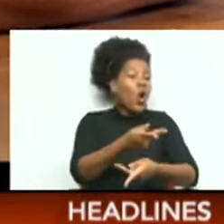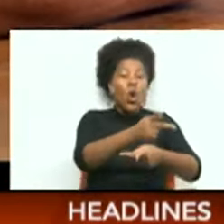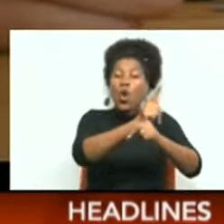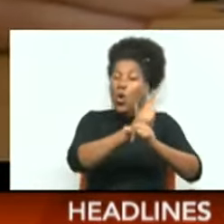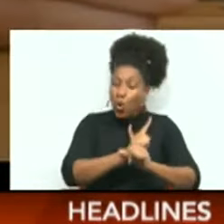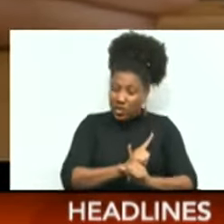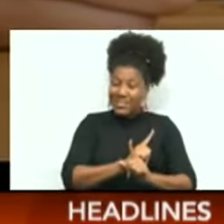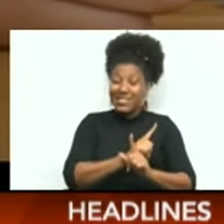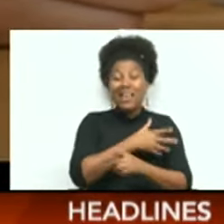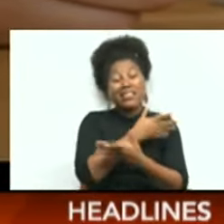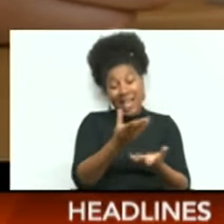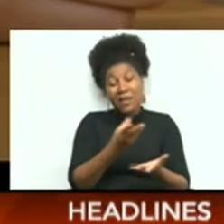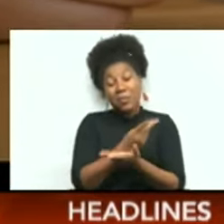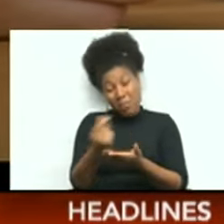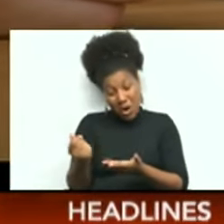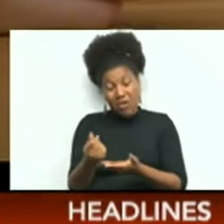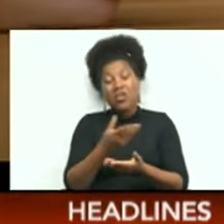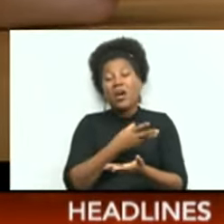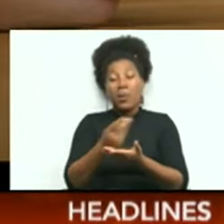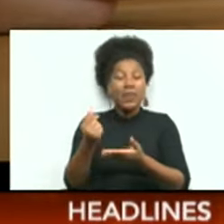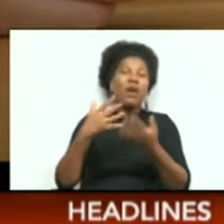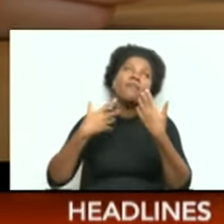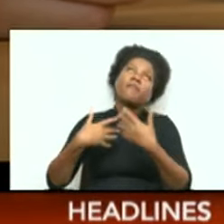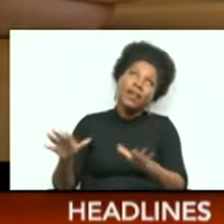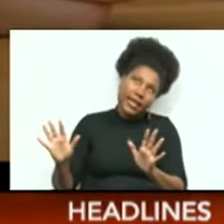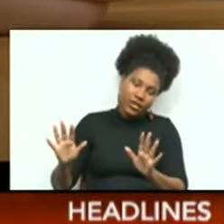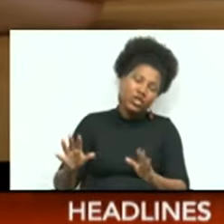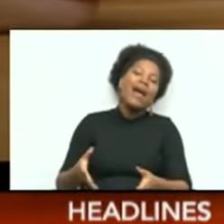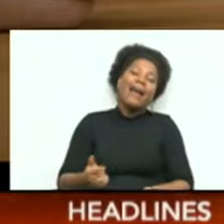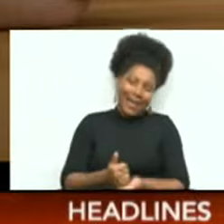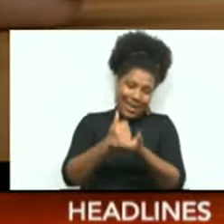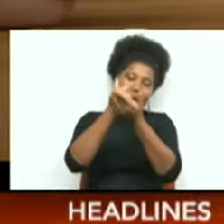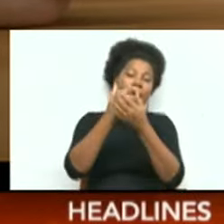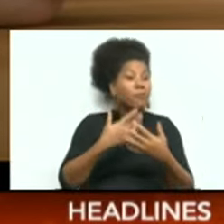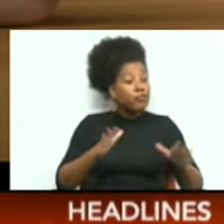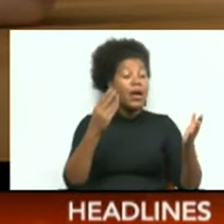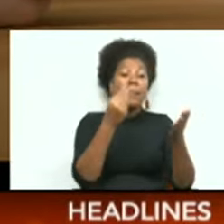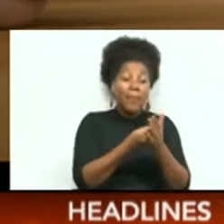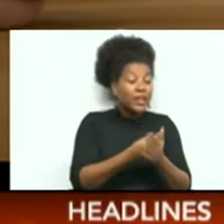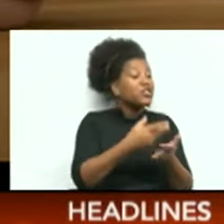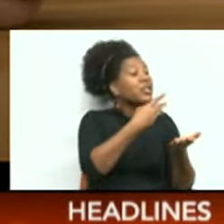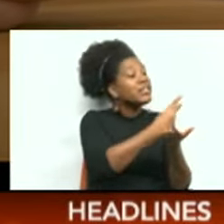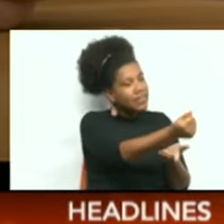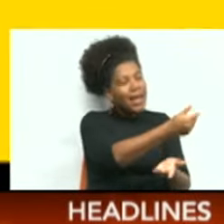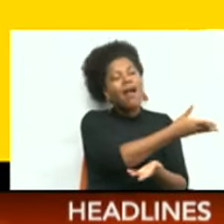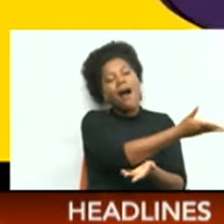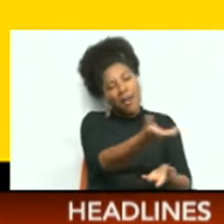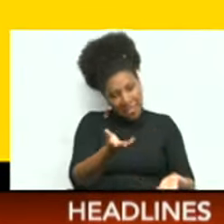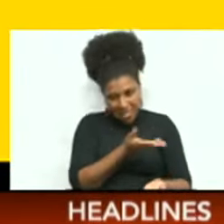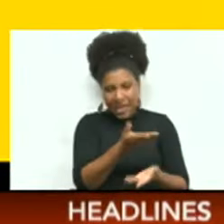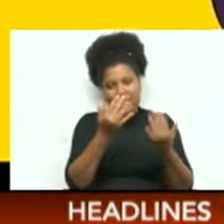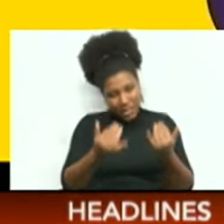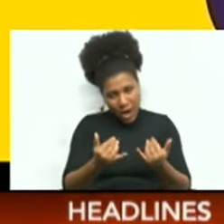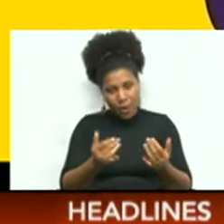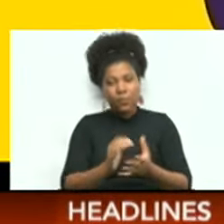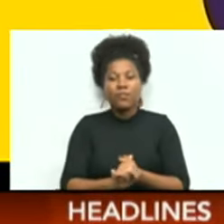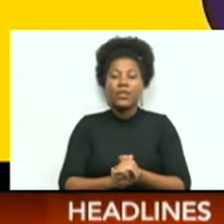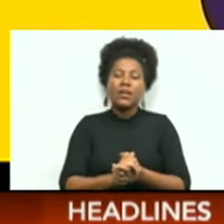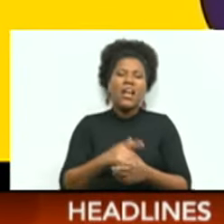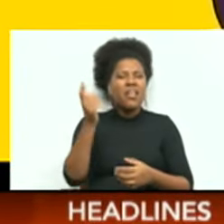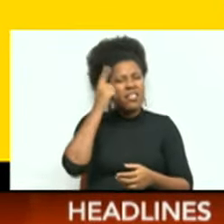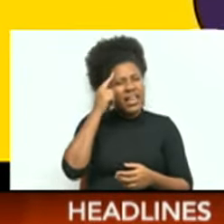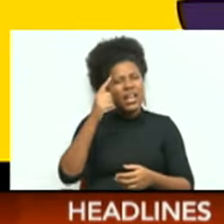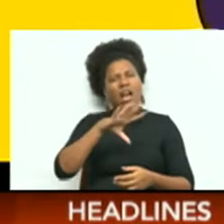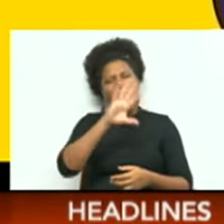personal loans, payday loans, and credit cards can help free up cash to spend on other items. 5. Consider a